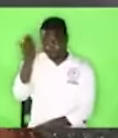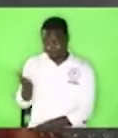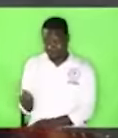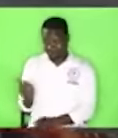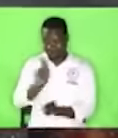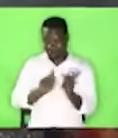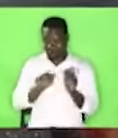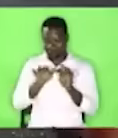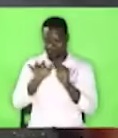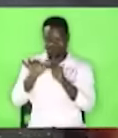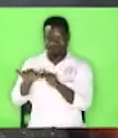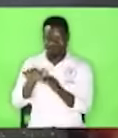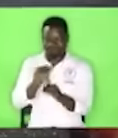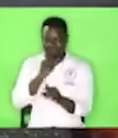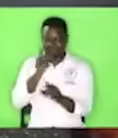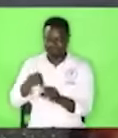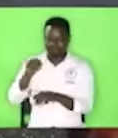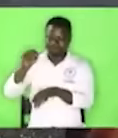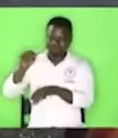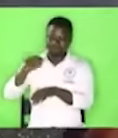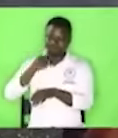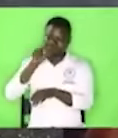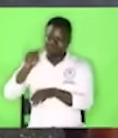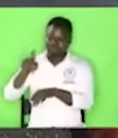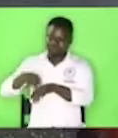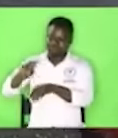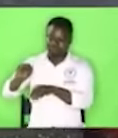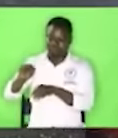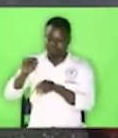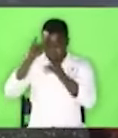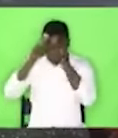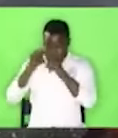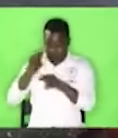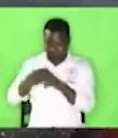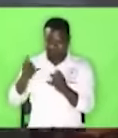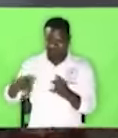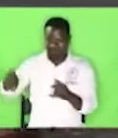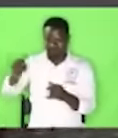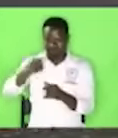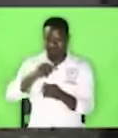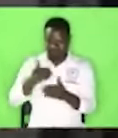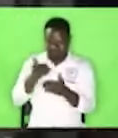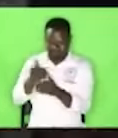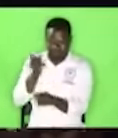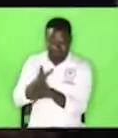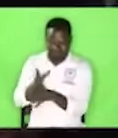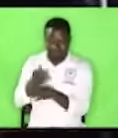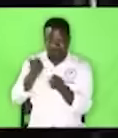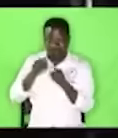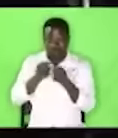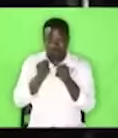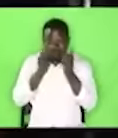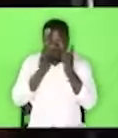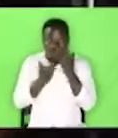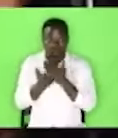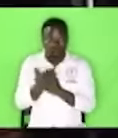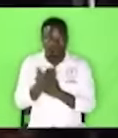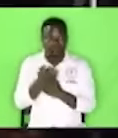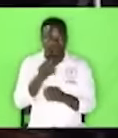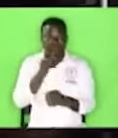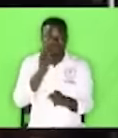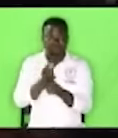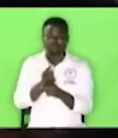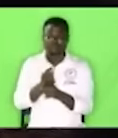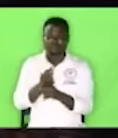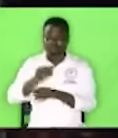today you don't need to touch him the name is close to you when you just wake up plug in into the name